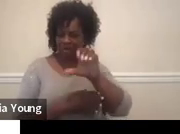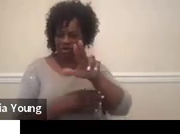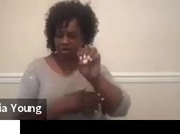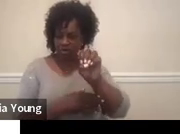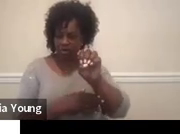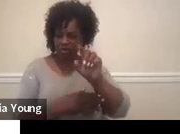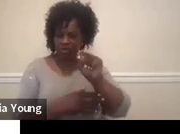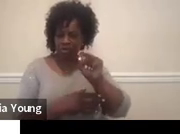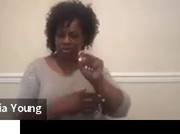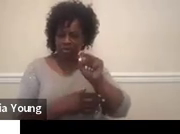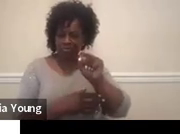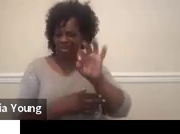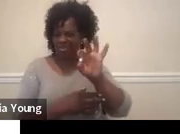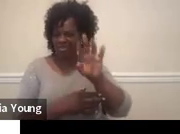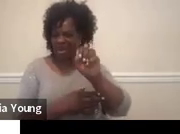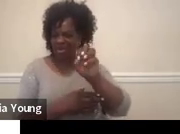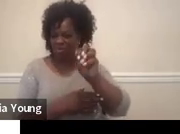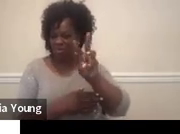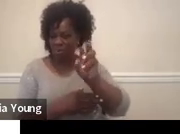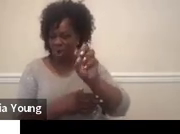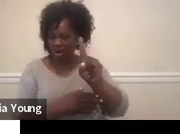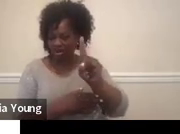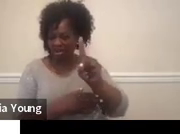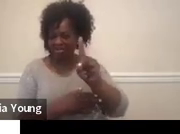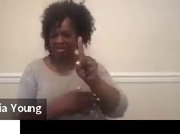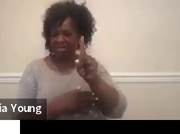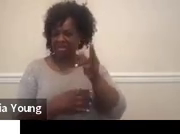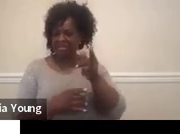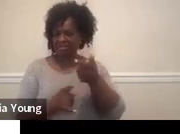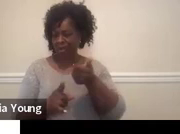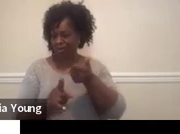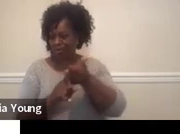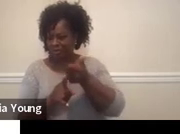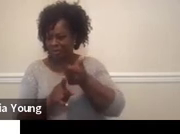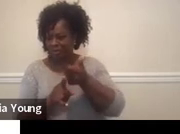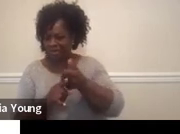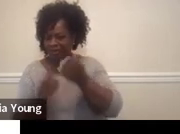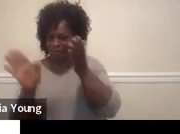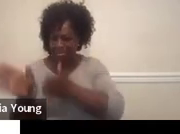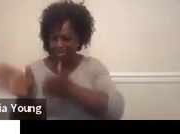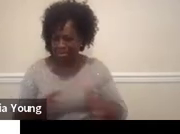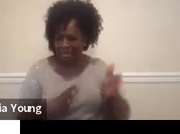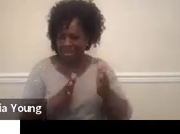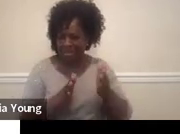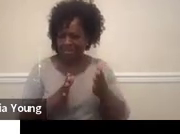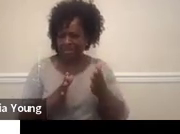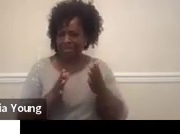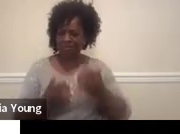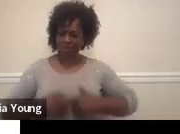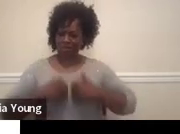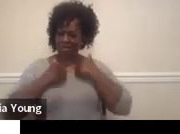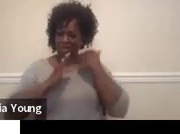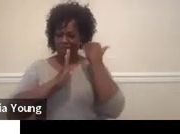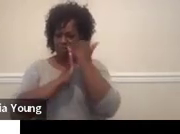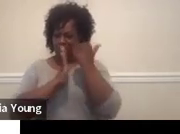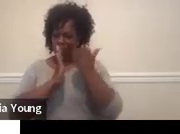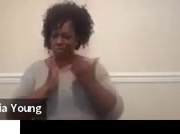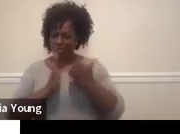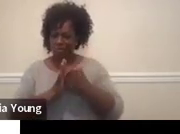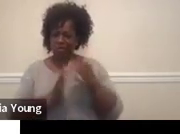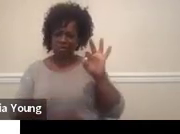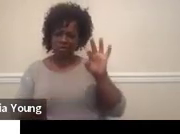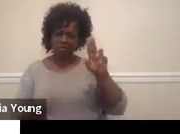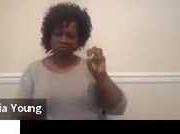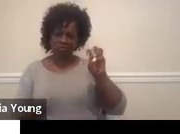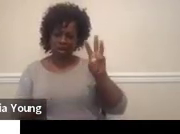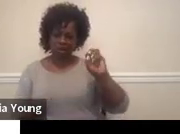it's all about person-centered, directed planning for life course framework. So it talks